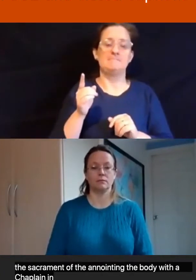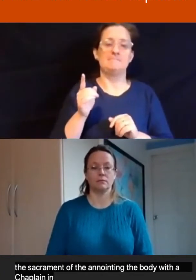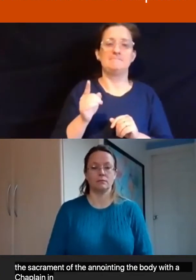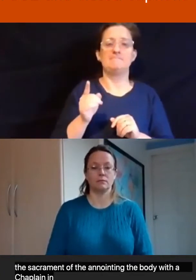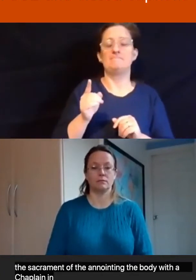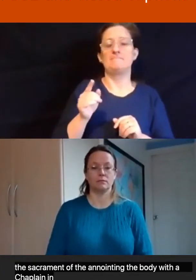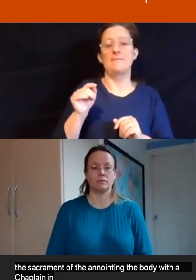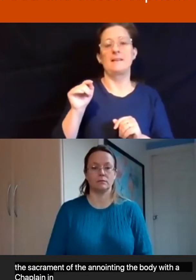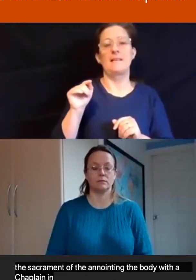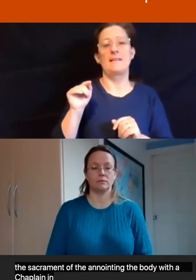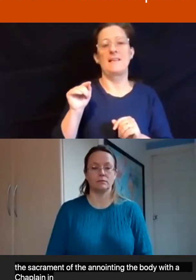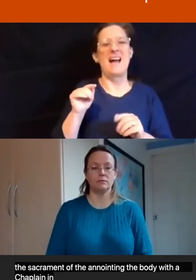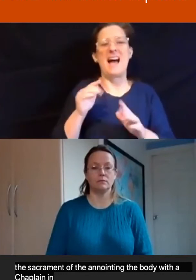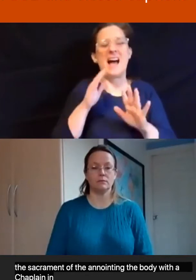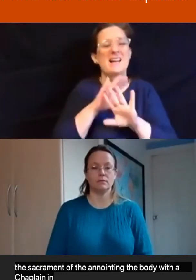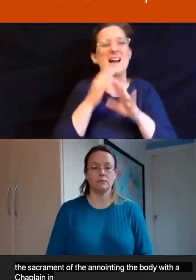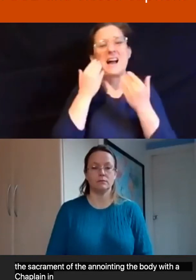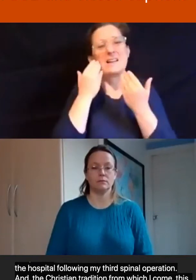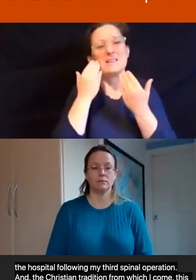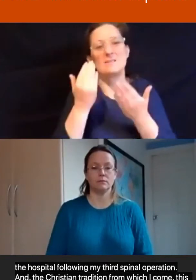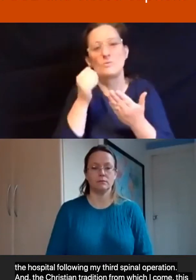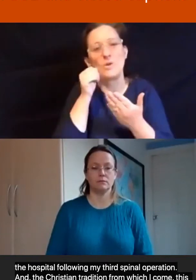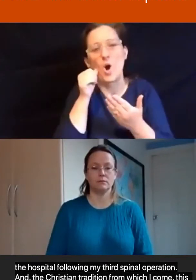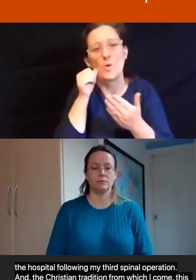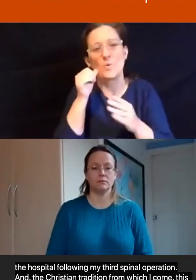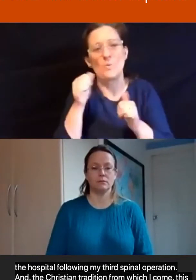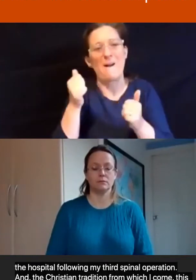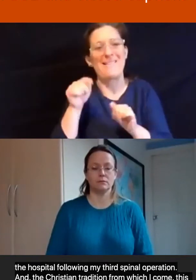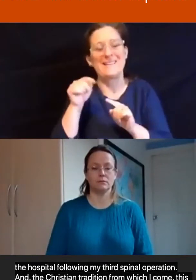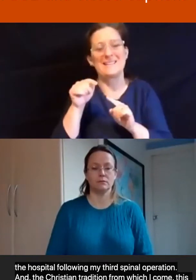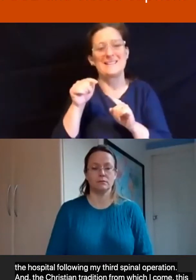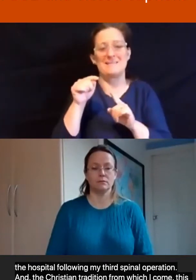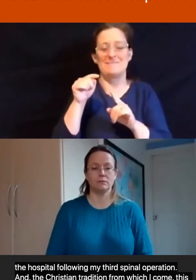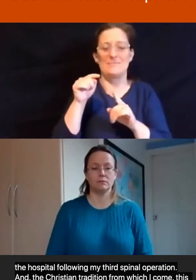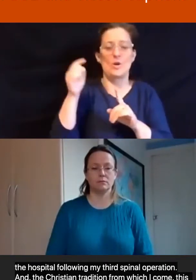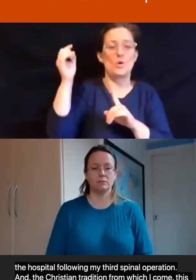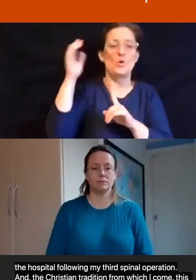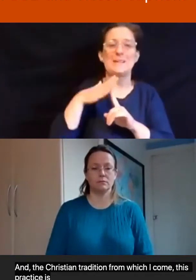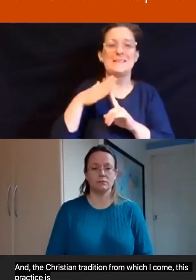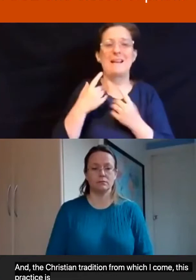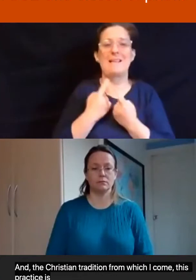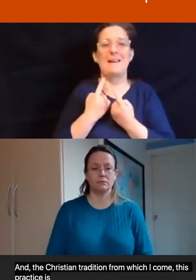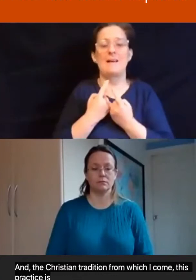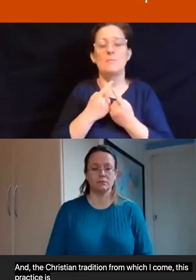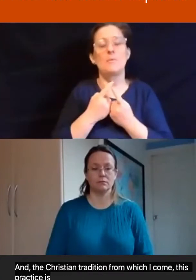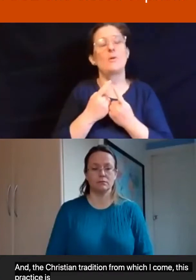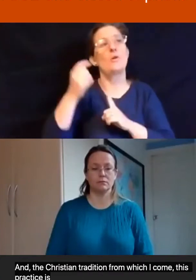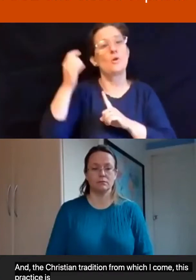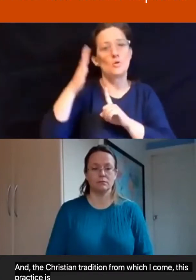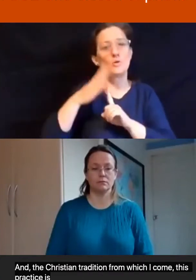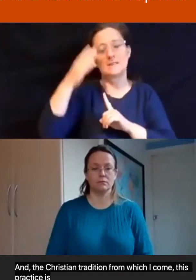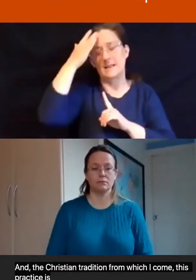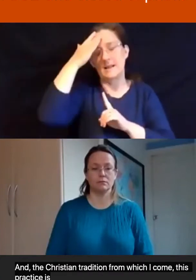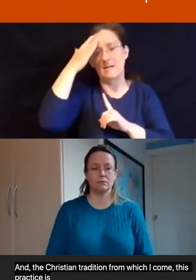is unfamiliar, I've never encountered it before. But the experience of the anointing with oil and